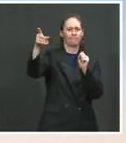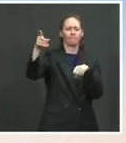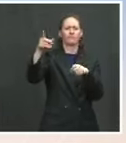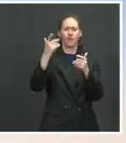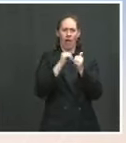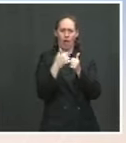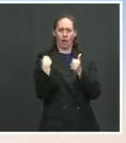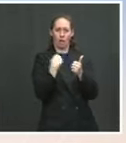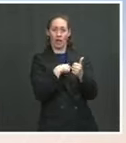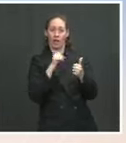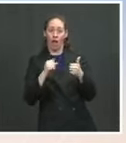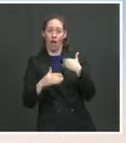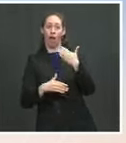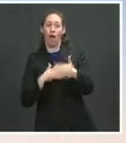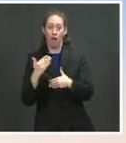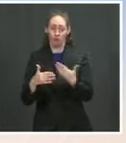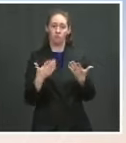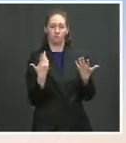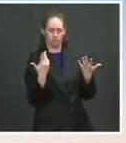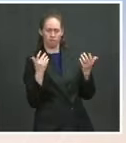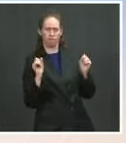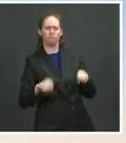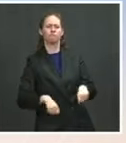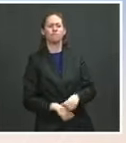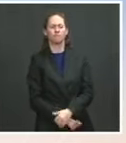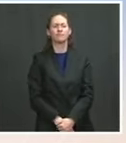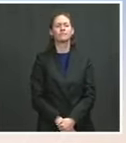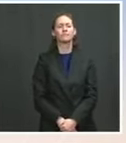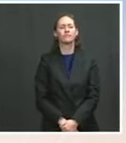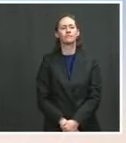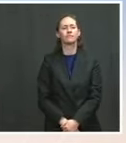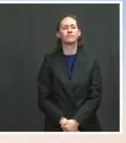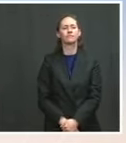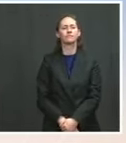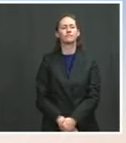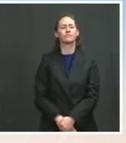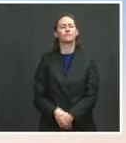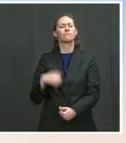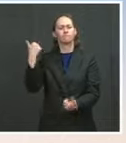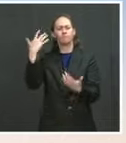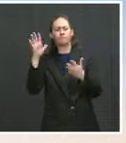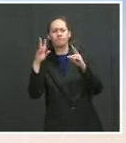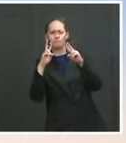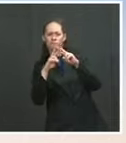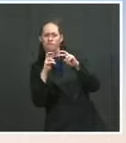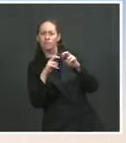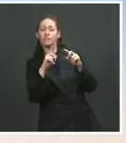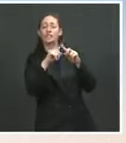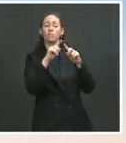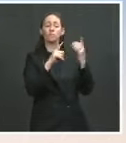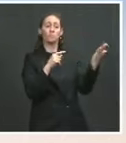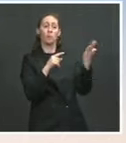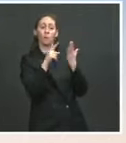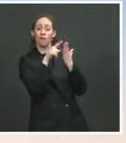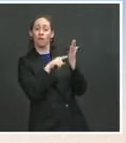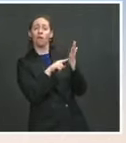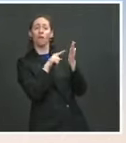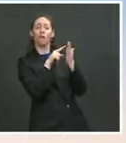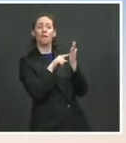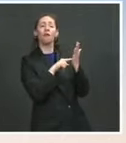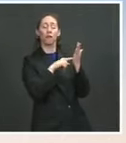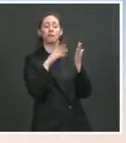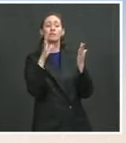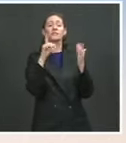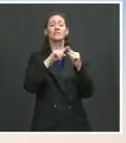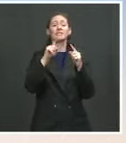he has put forward. But he also took a look at these proposals and all of the tax proposals that he has put